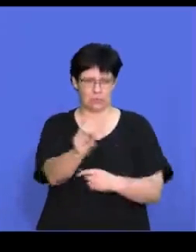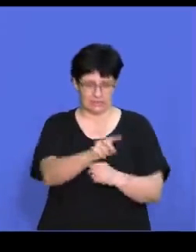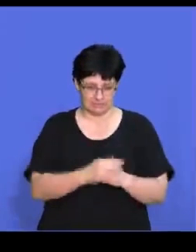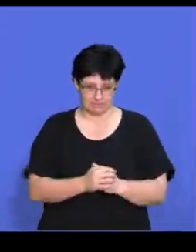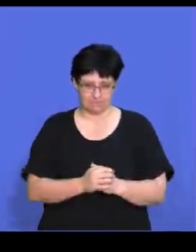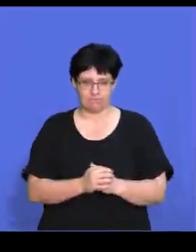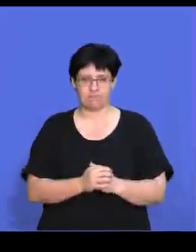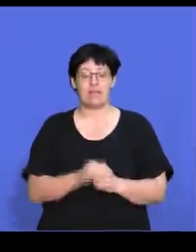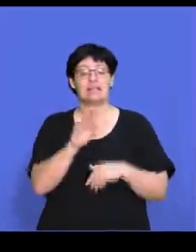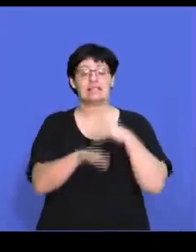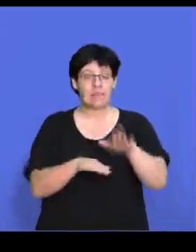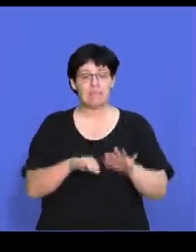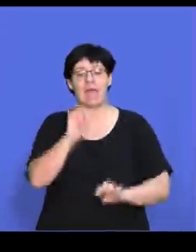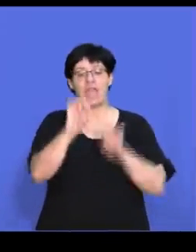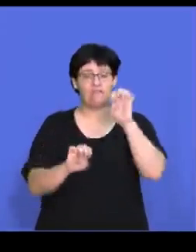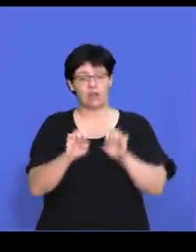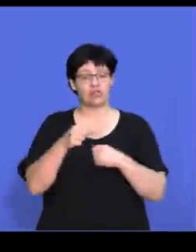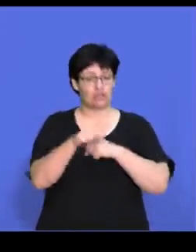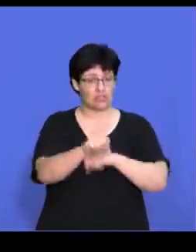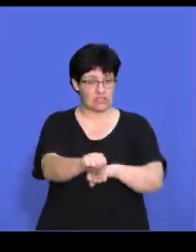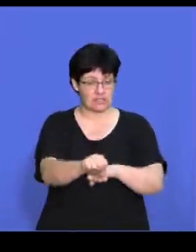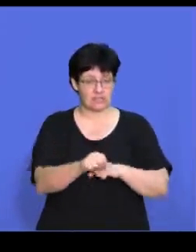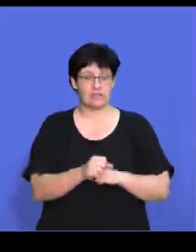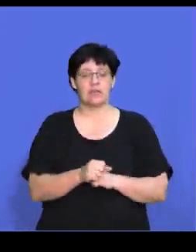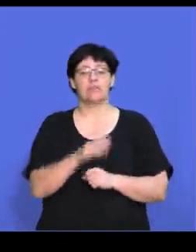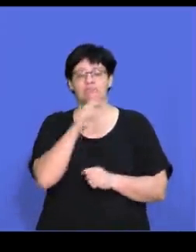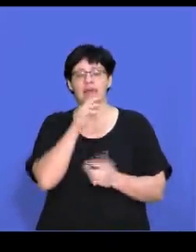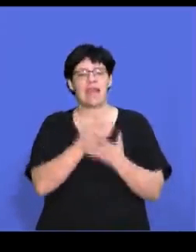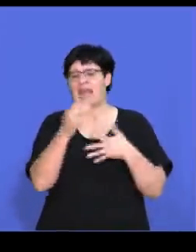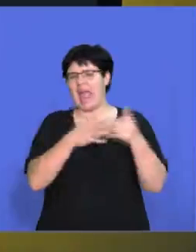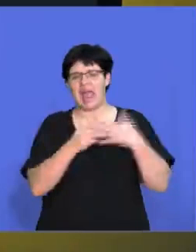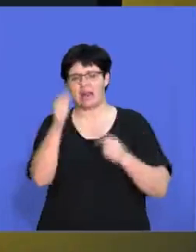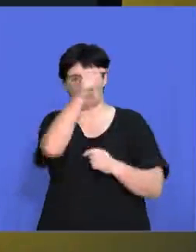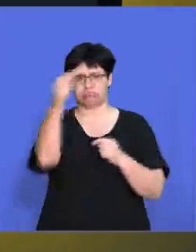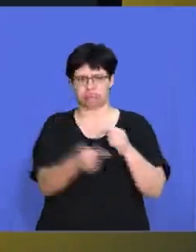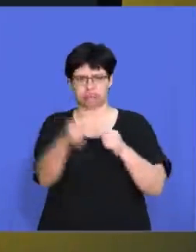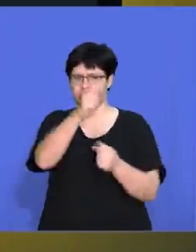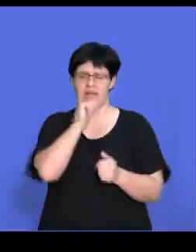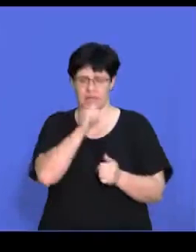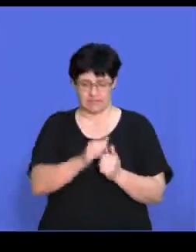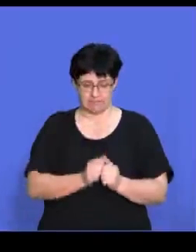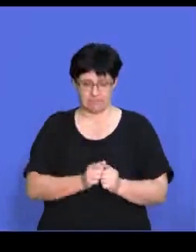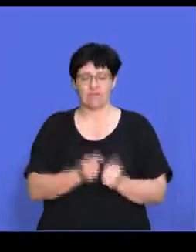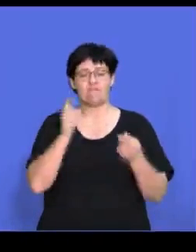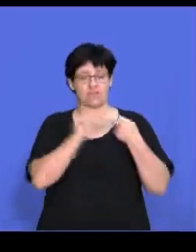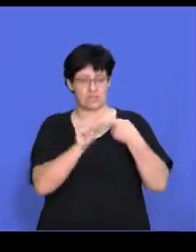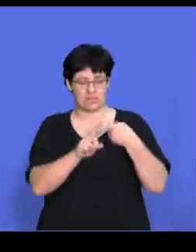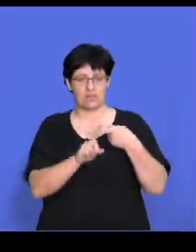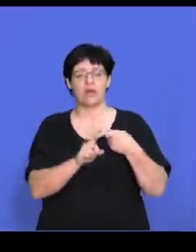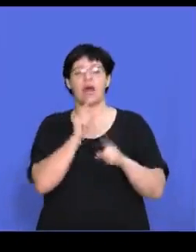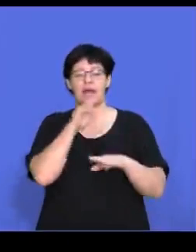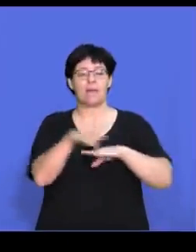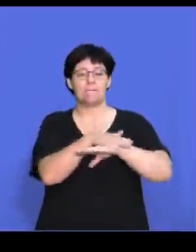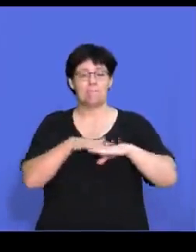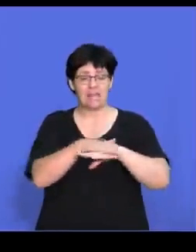So steps in evaluating strategies and, and these steps can be, uh, in, in any order. All right. So, but firstly, we